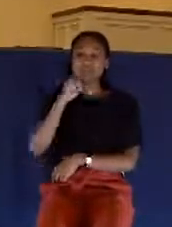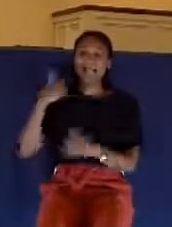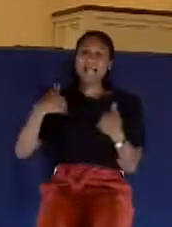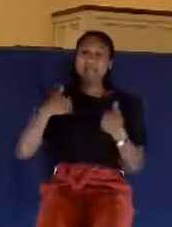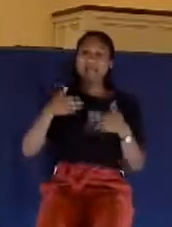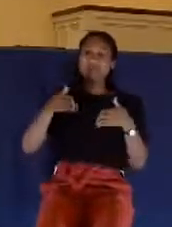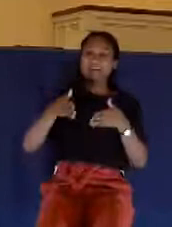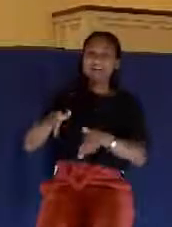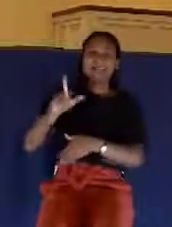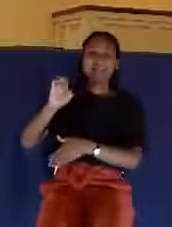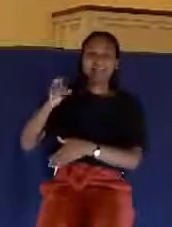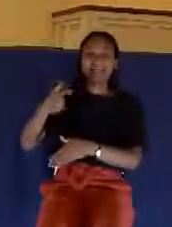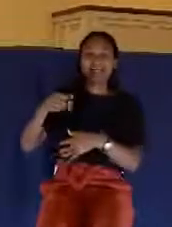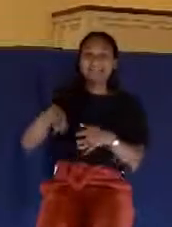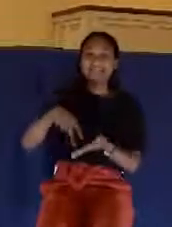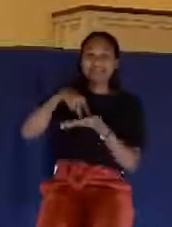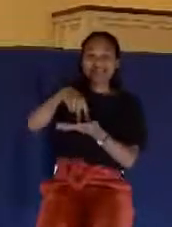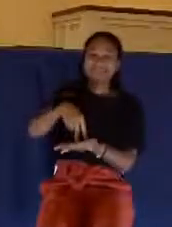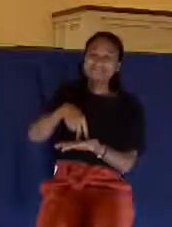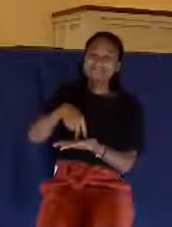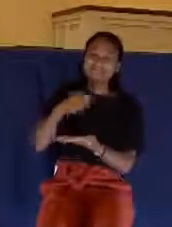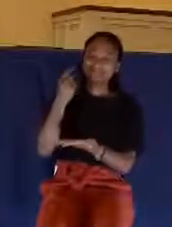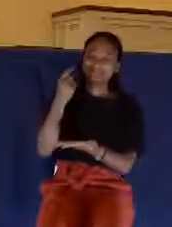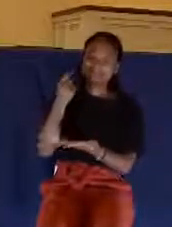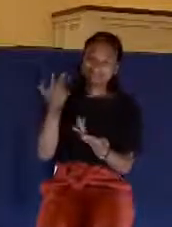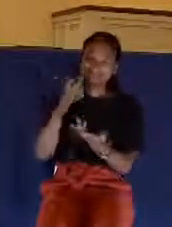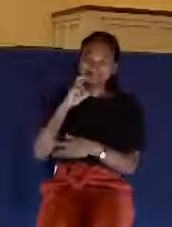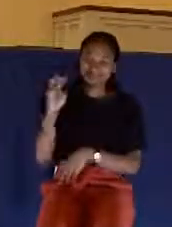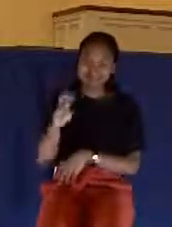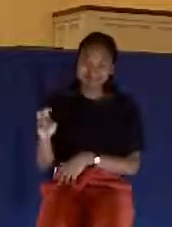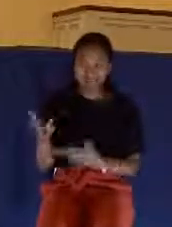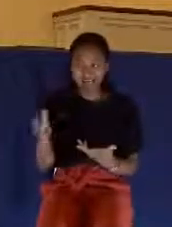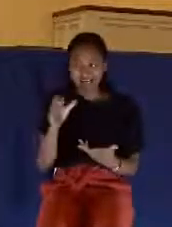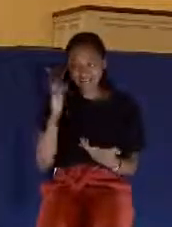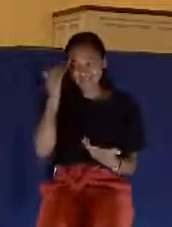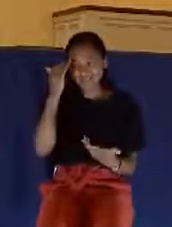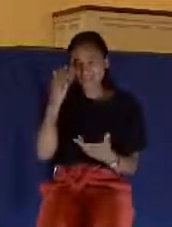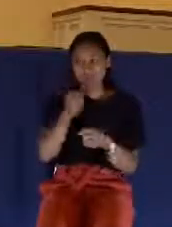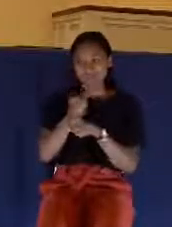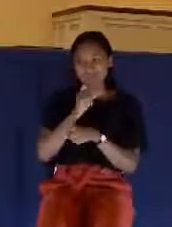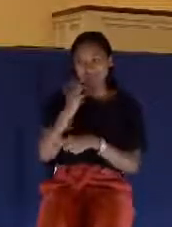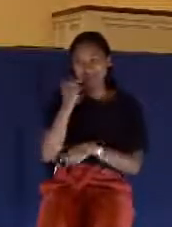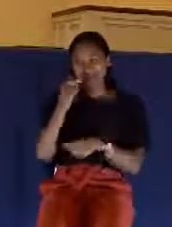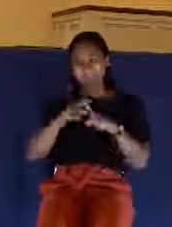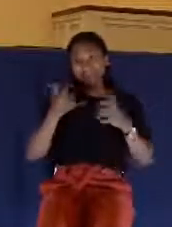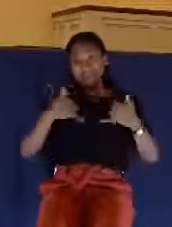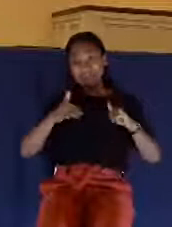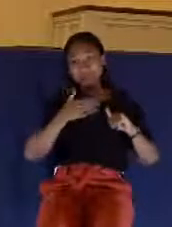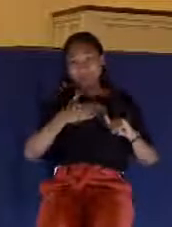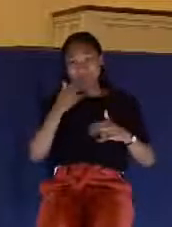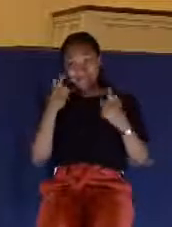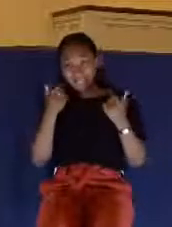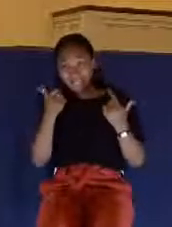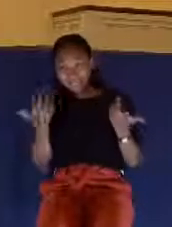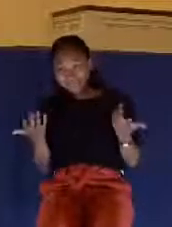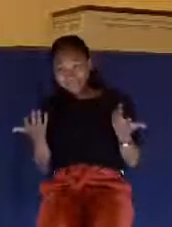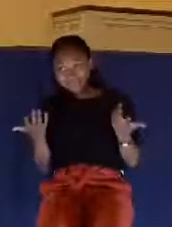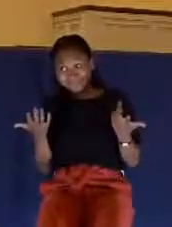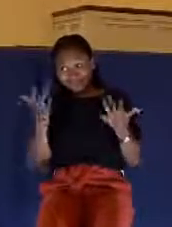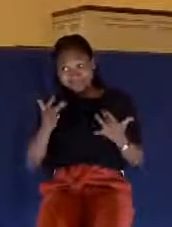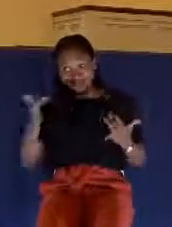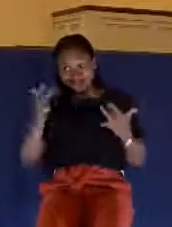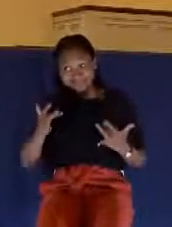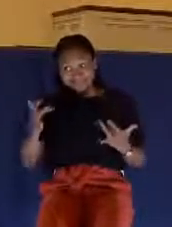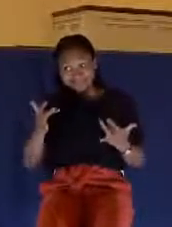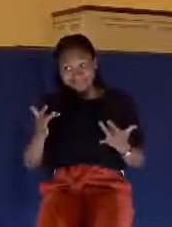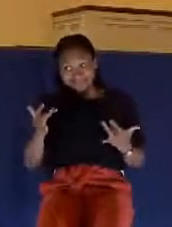I expect you to laugh at those jokes. Folks, whether you think they're funny or not, I would appreciate a courtesy laugh. It's